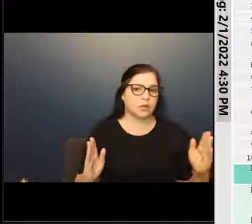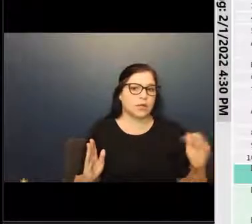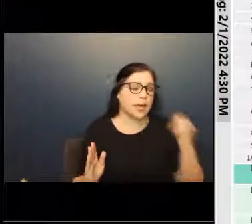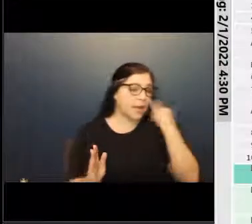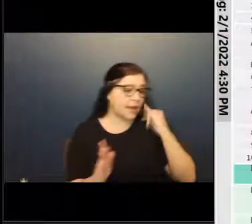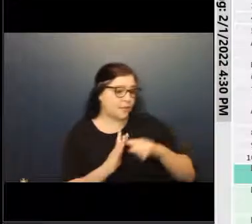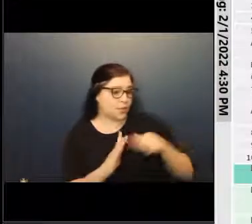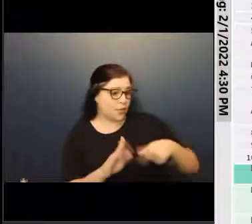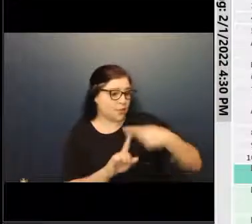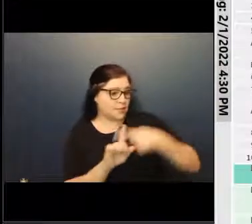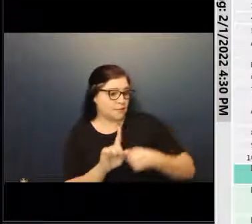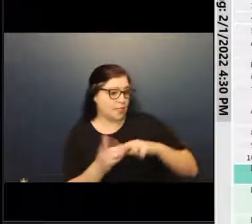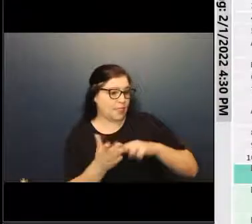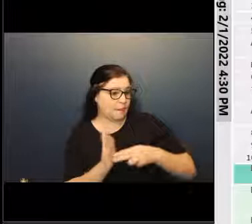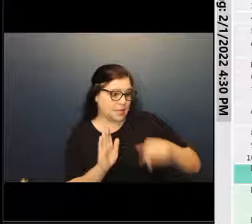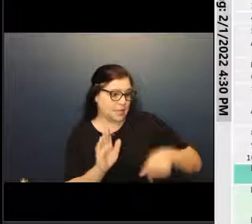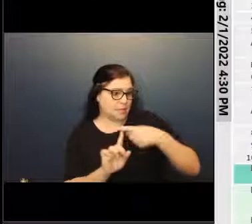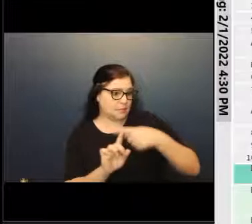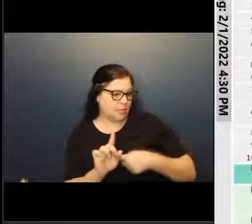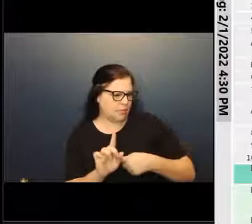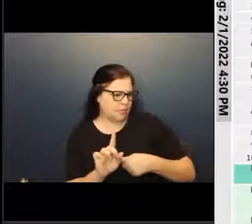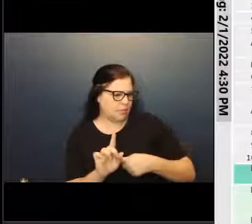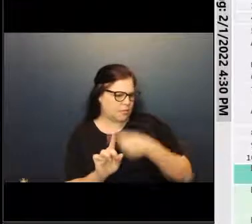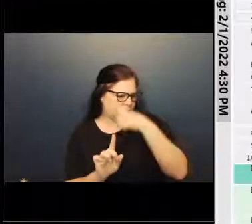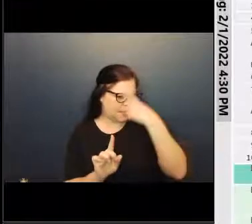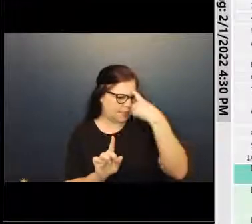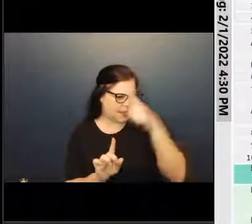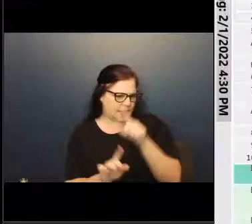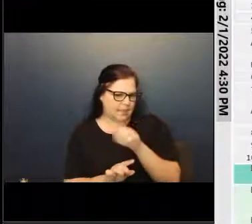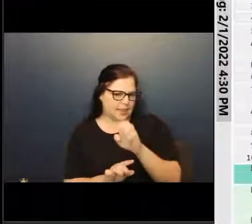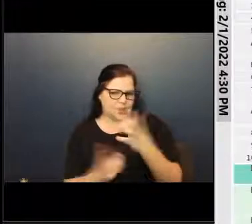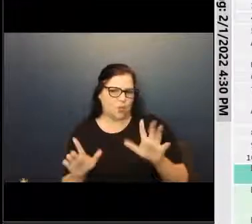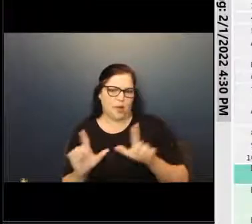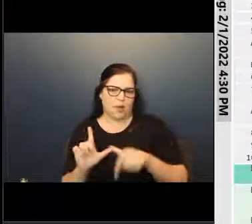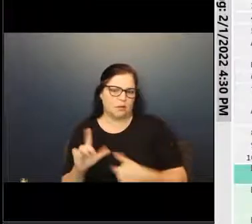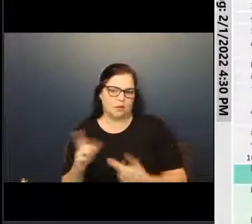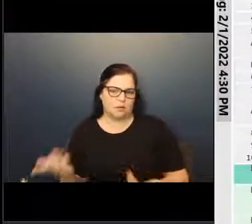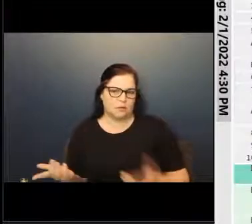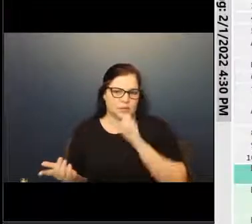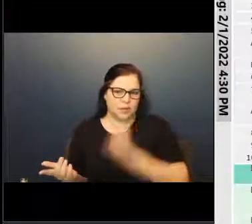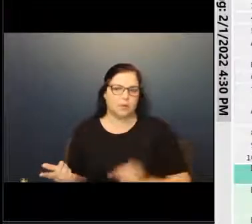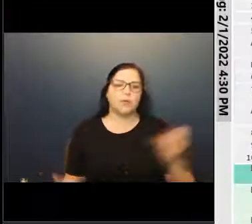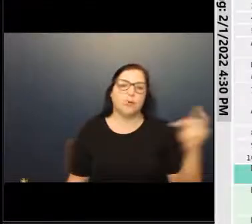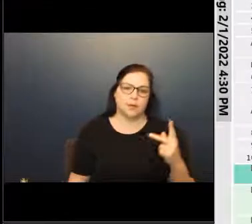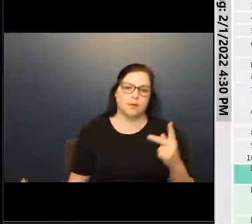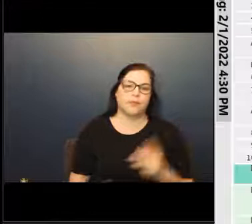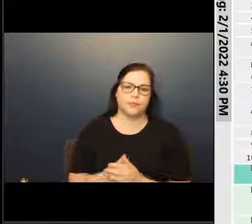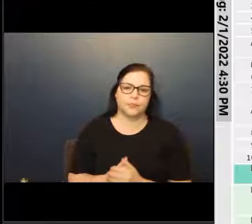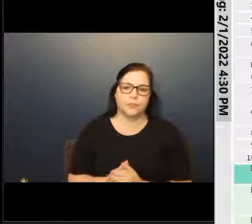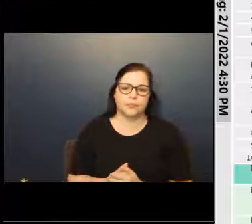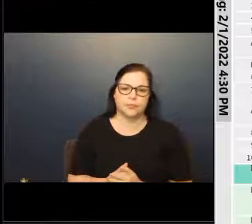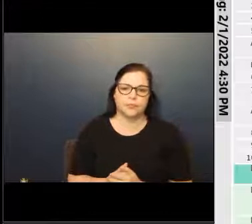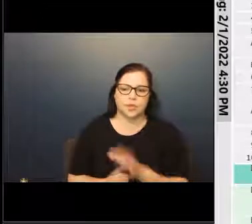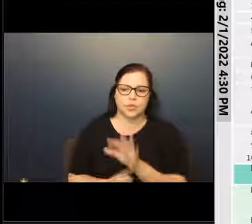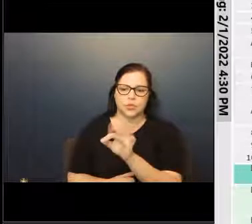starts this month, it would start this month. Cause the, I believe the lease has already expired. Okay. especially since this is February